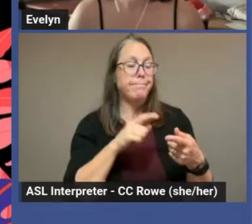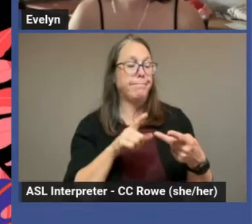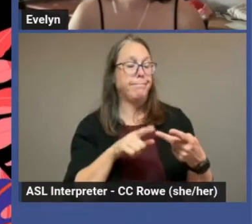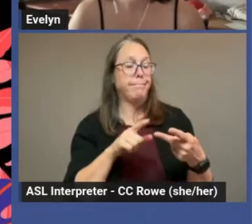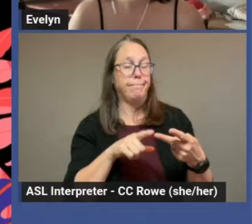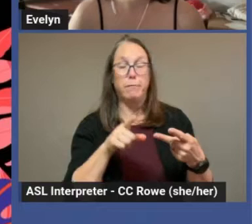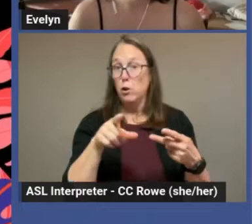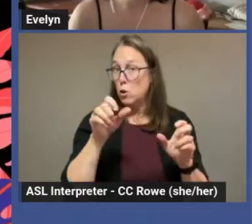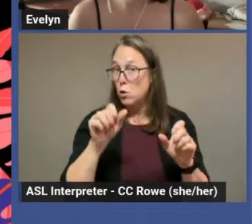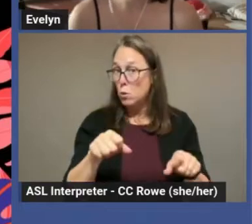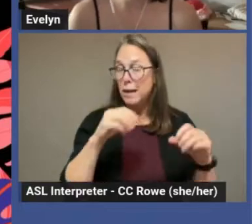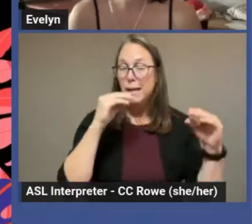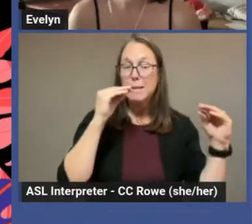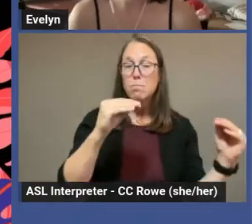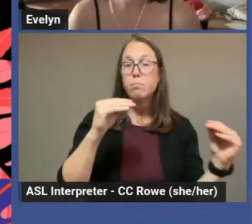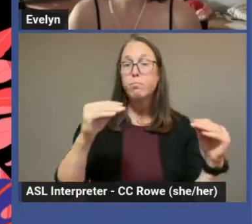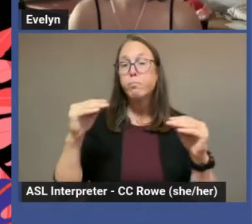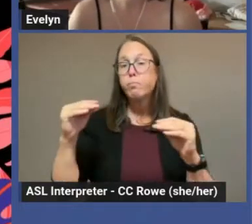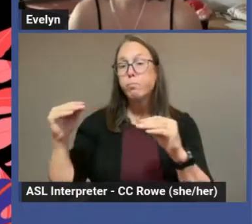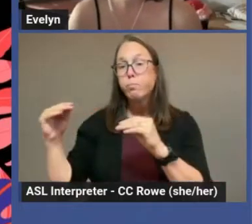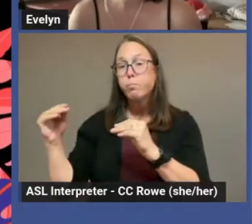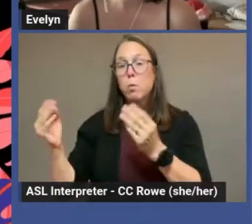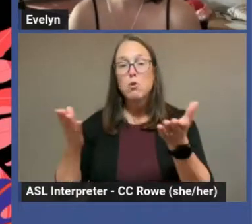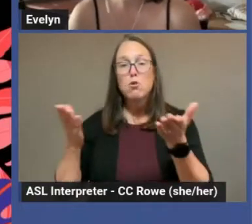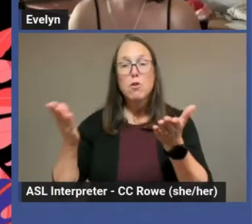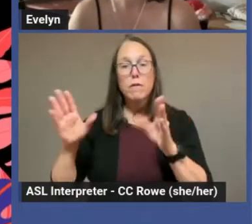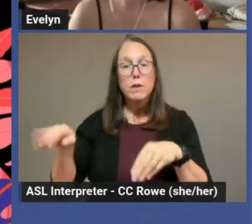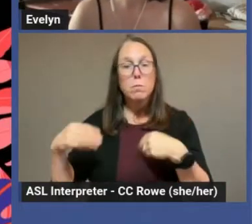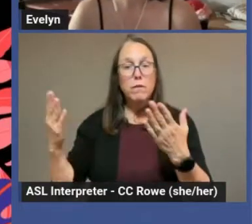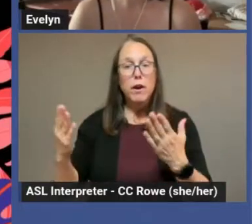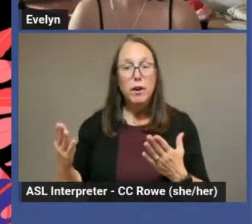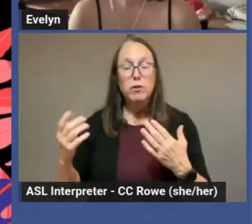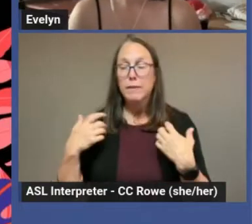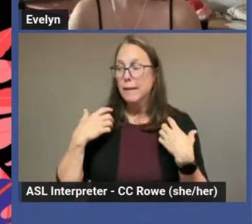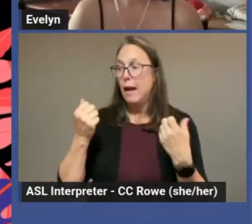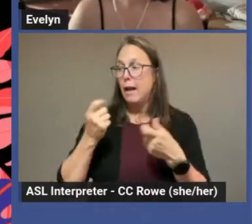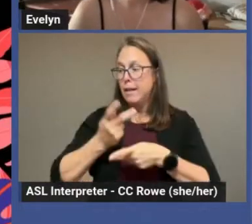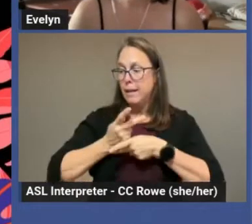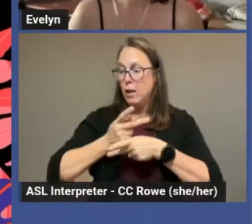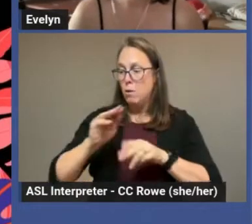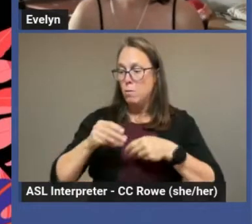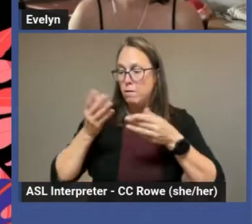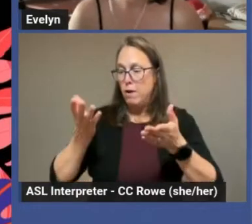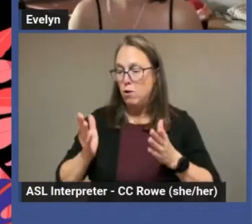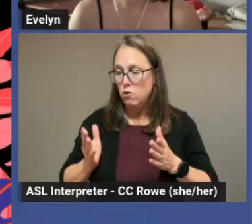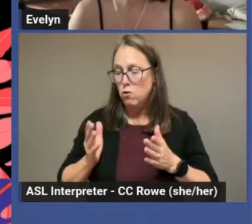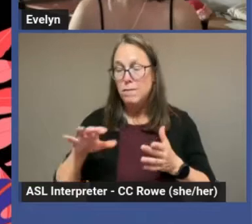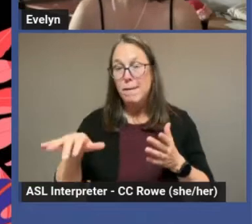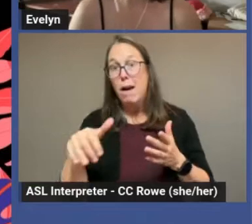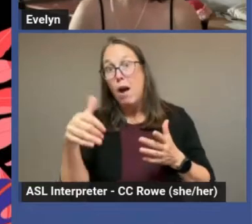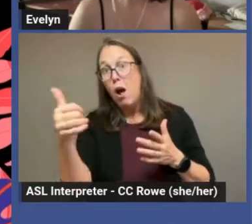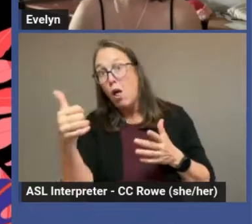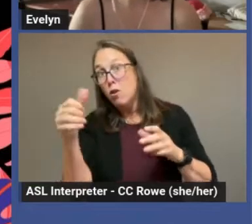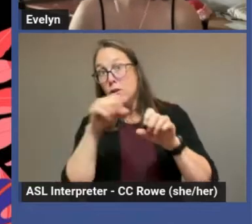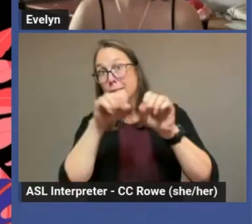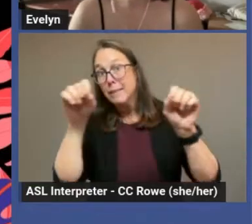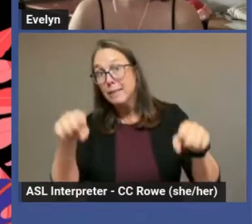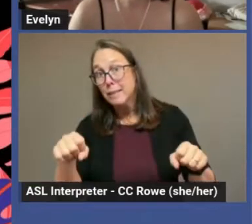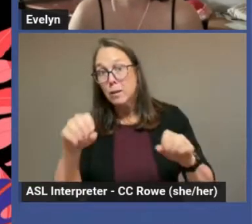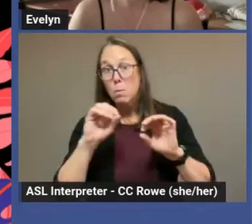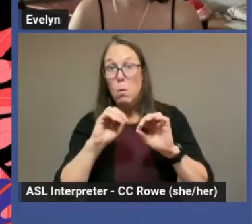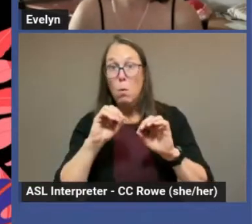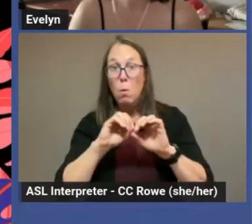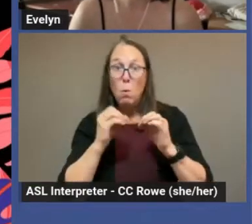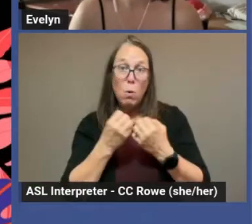educating service providers, healthcare providers, other system organizations in